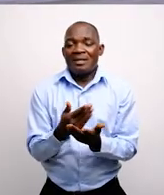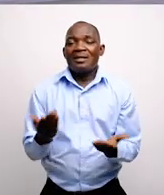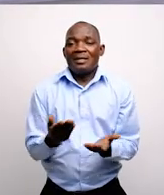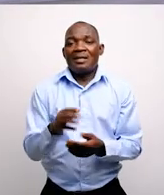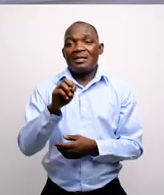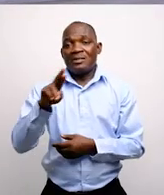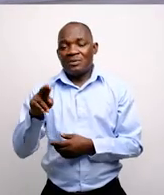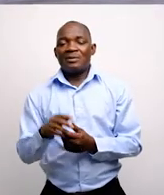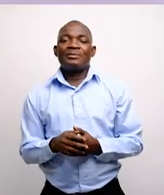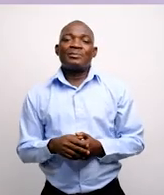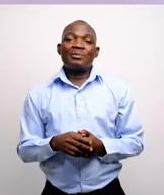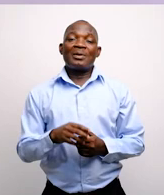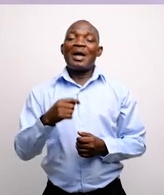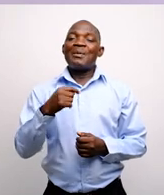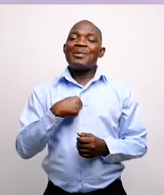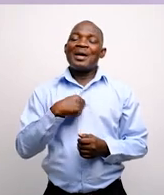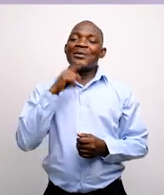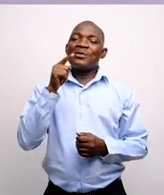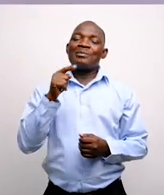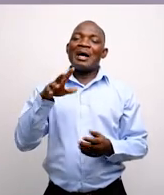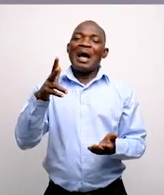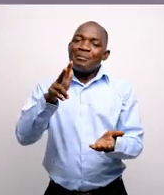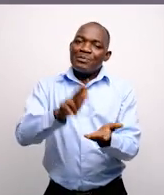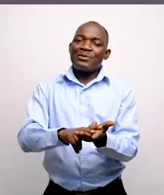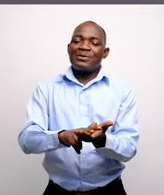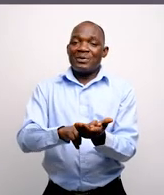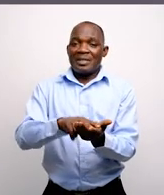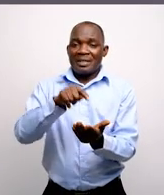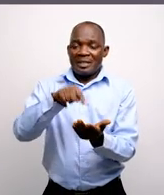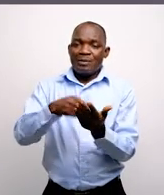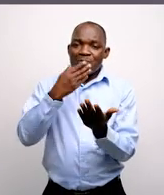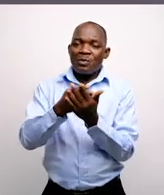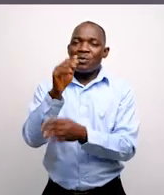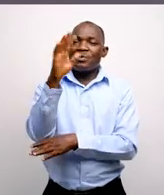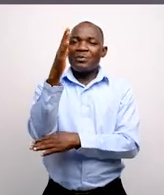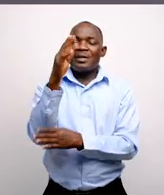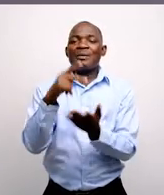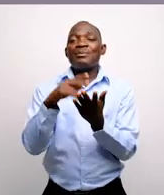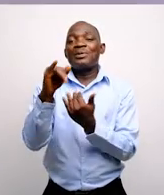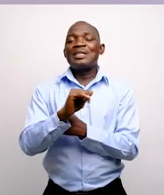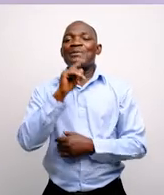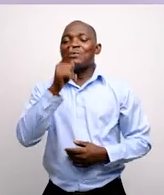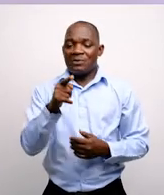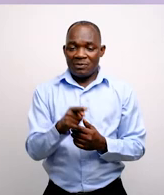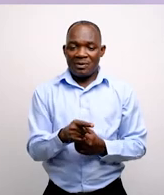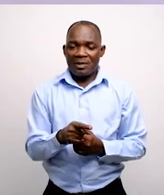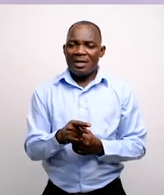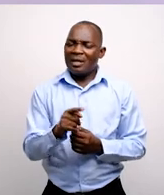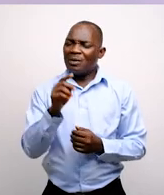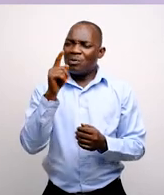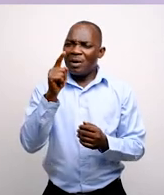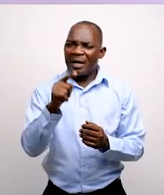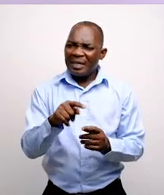the Republic in the region, I endorse this DUAPA project. Indeed,